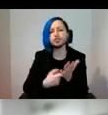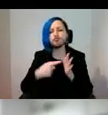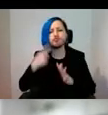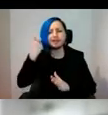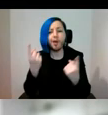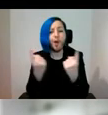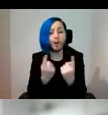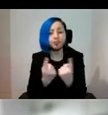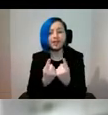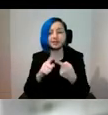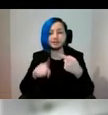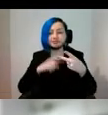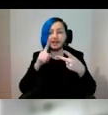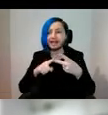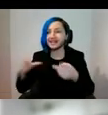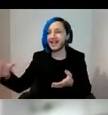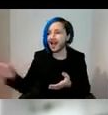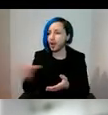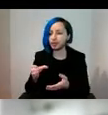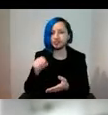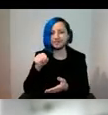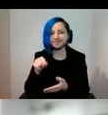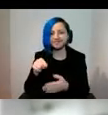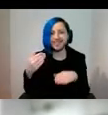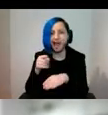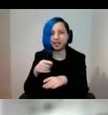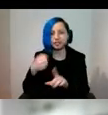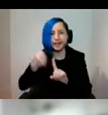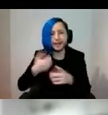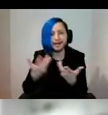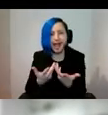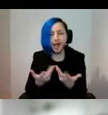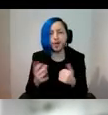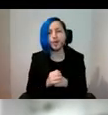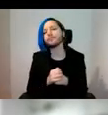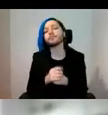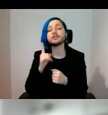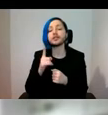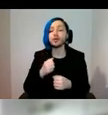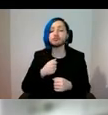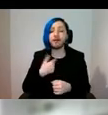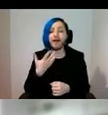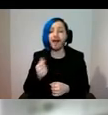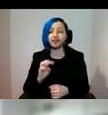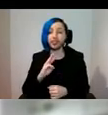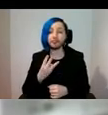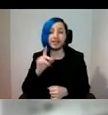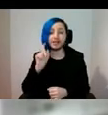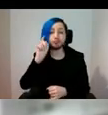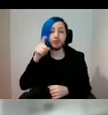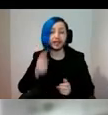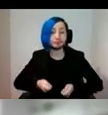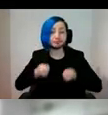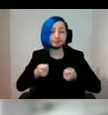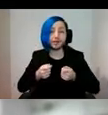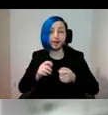impact of acquisition. This is good. It's really good. And to this end, I raised three interconnected publications that arise